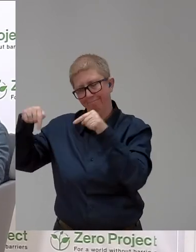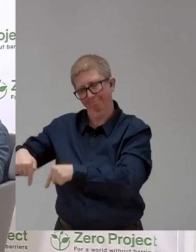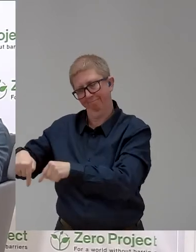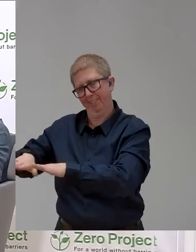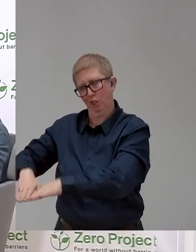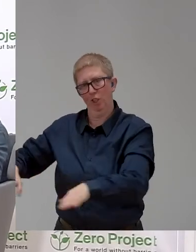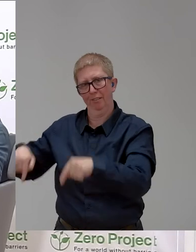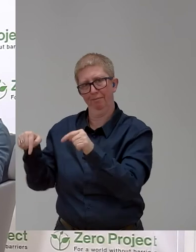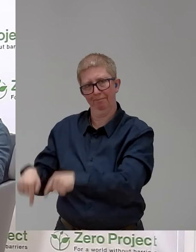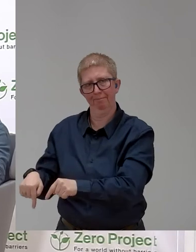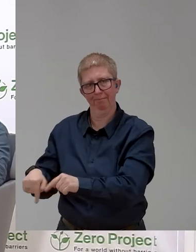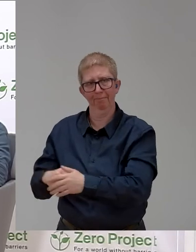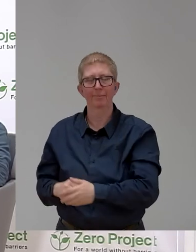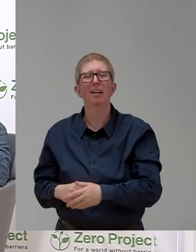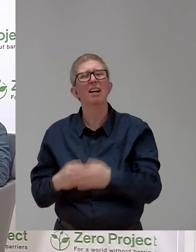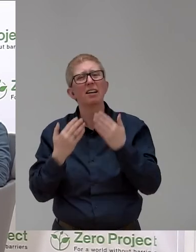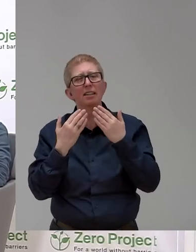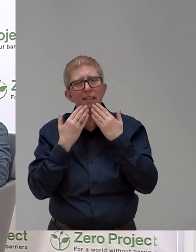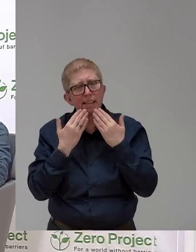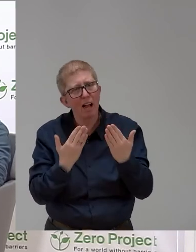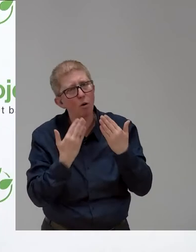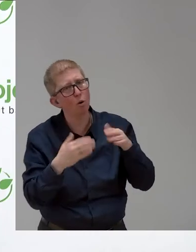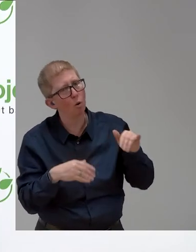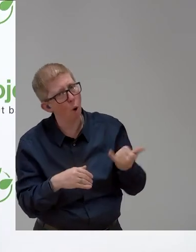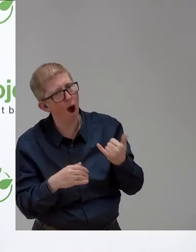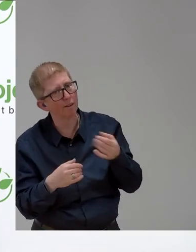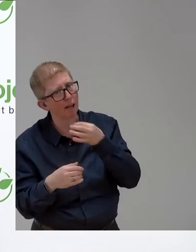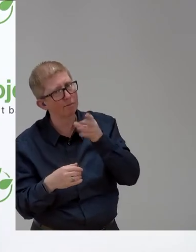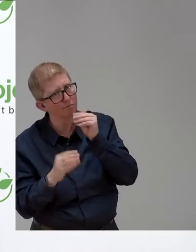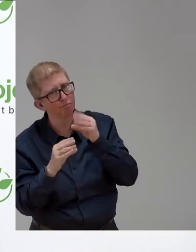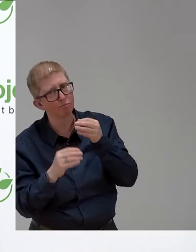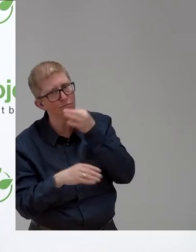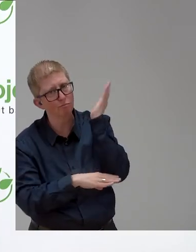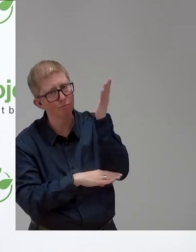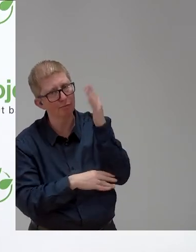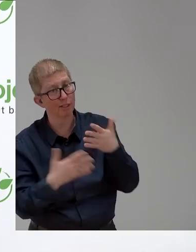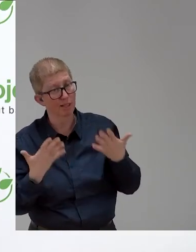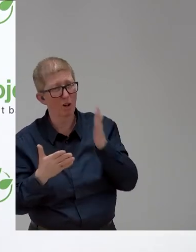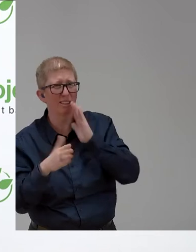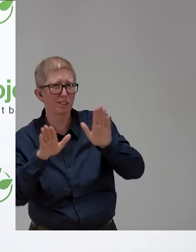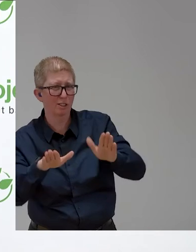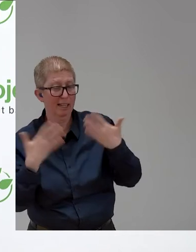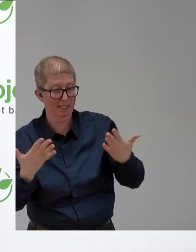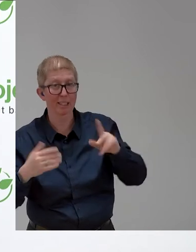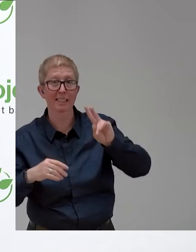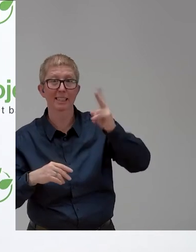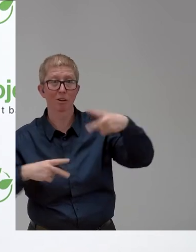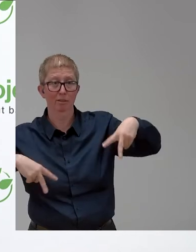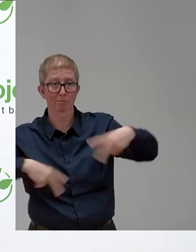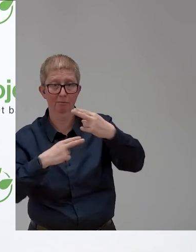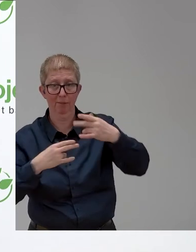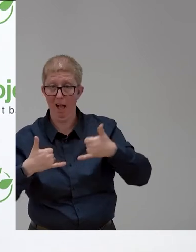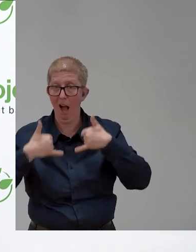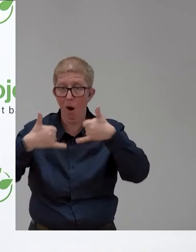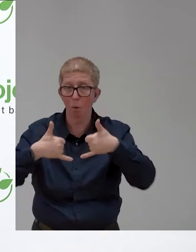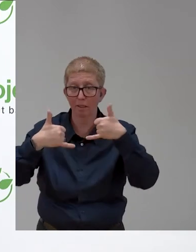Thank you so much for your for your insight. Please stay with me and and we watch the last part of the world videos. Please go ahead.